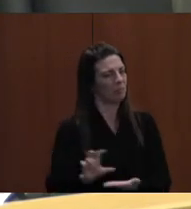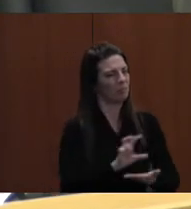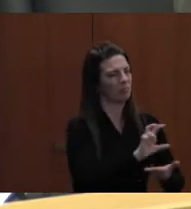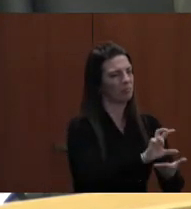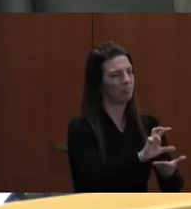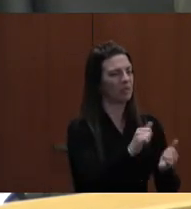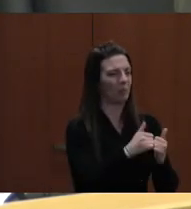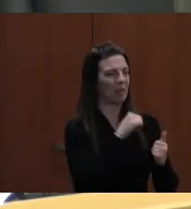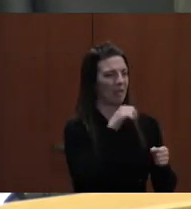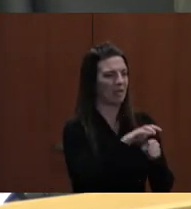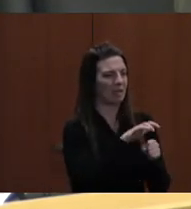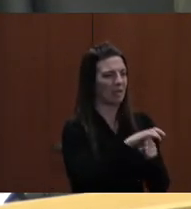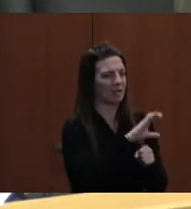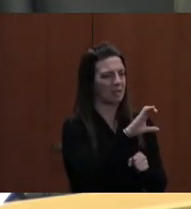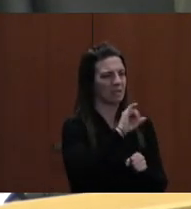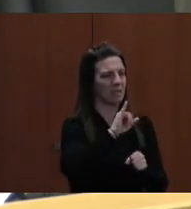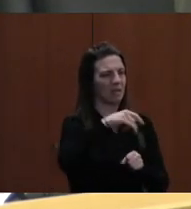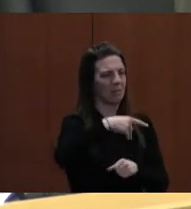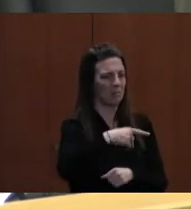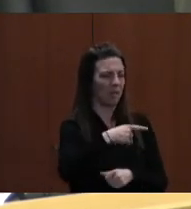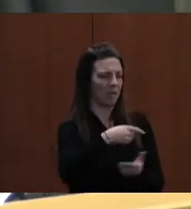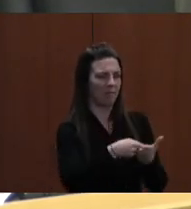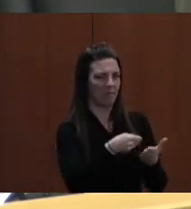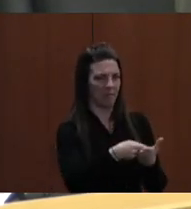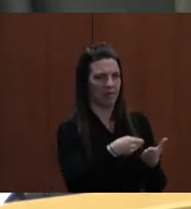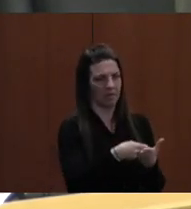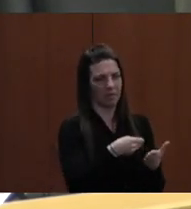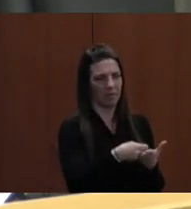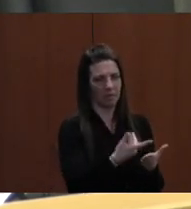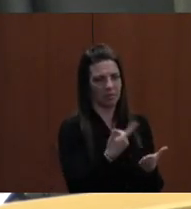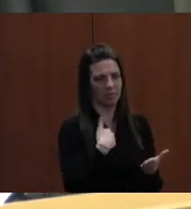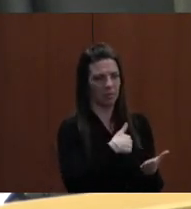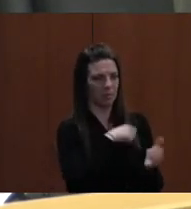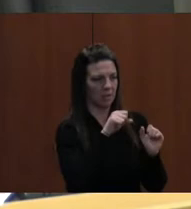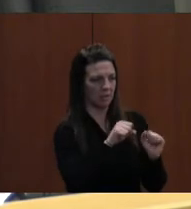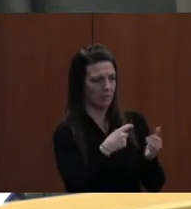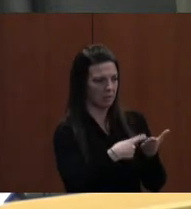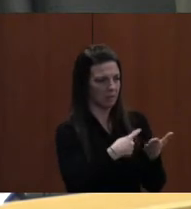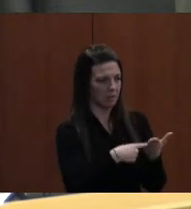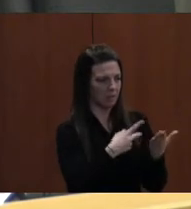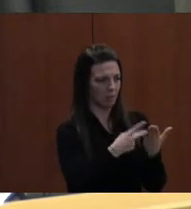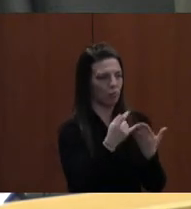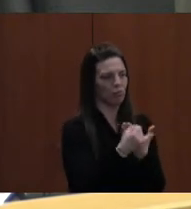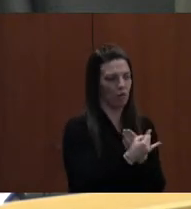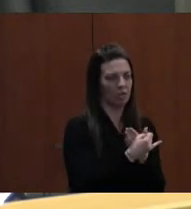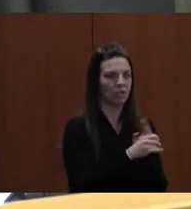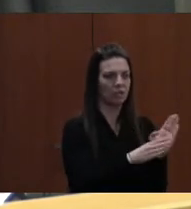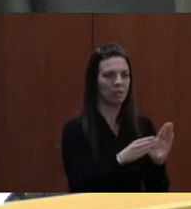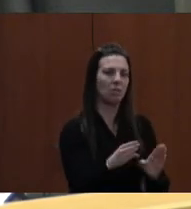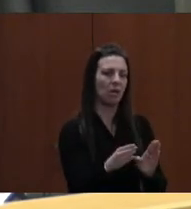funding to address a variety of projects that we have, HVAC projects, roof projects,